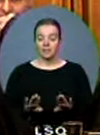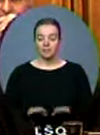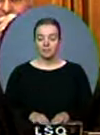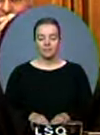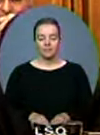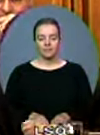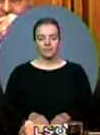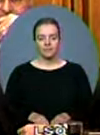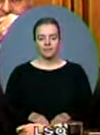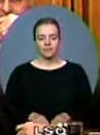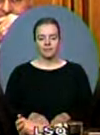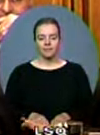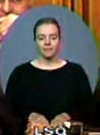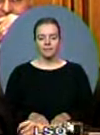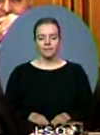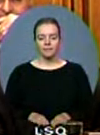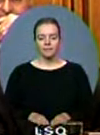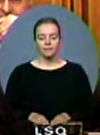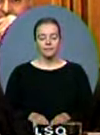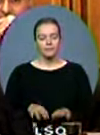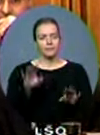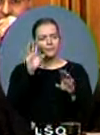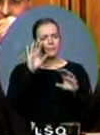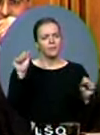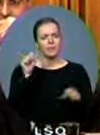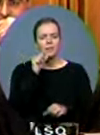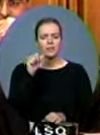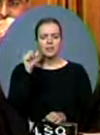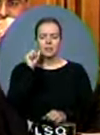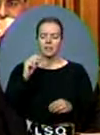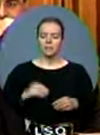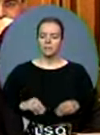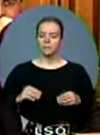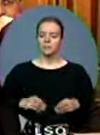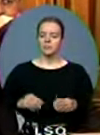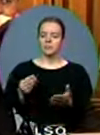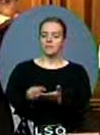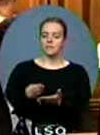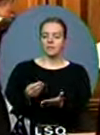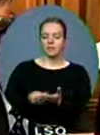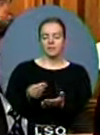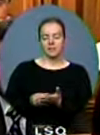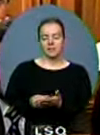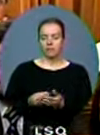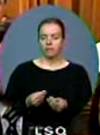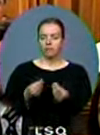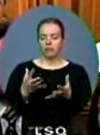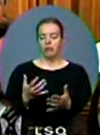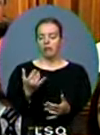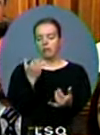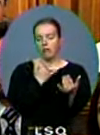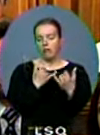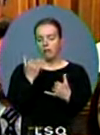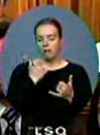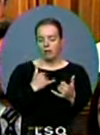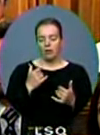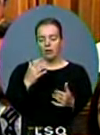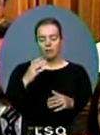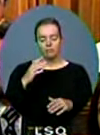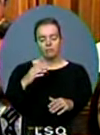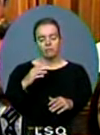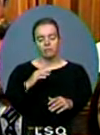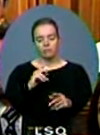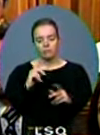Yesterday, the Minister of Finance deceived Canadians about the real state of the Canadian economy. He was economical